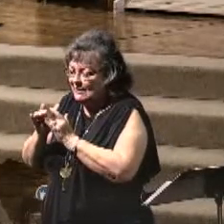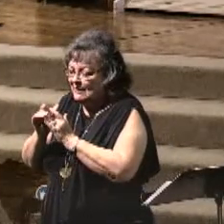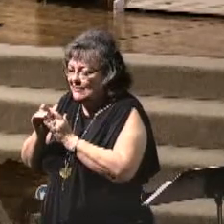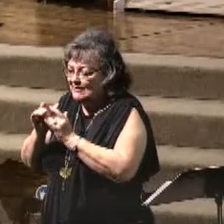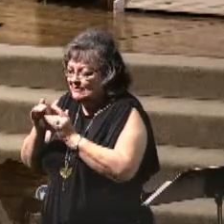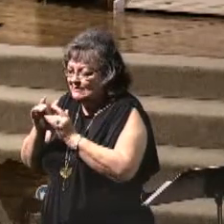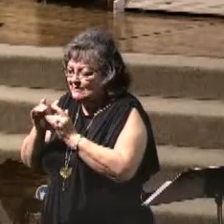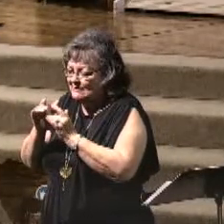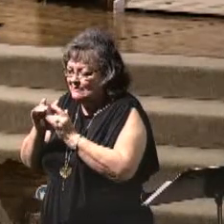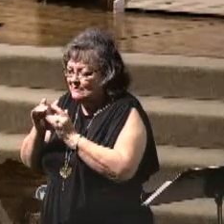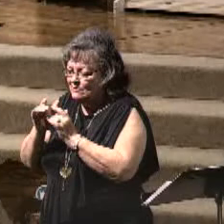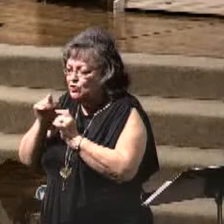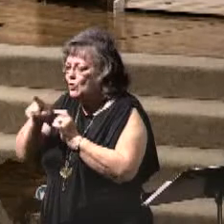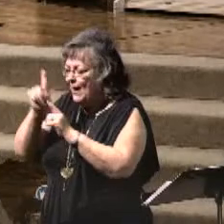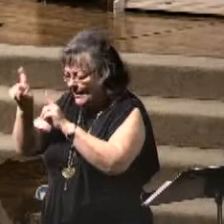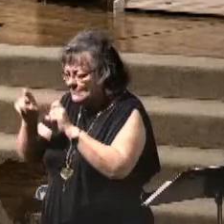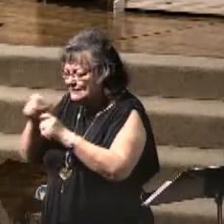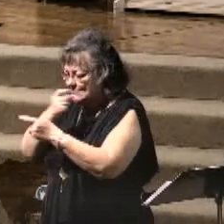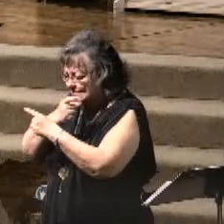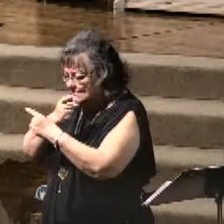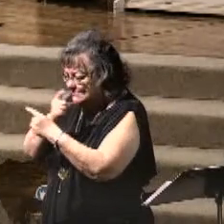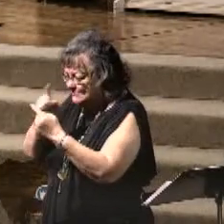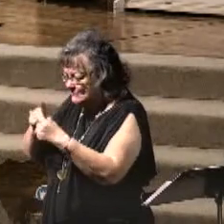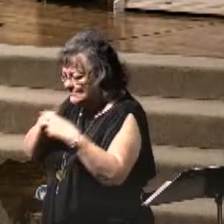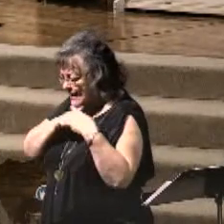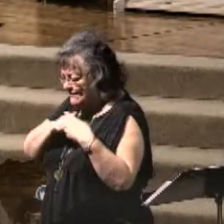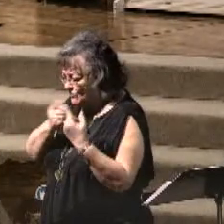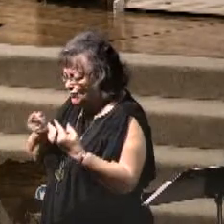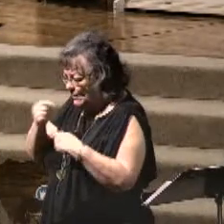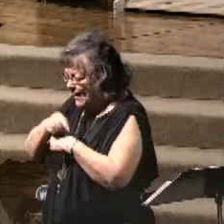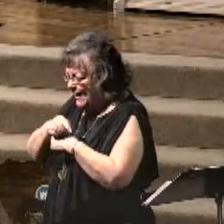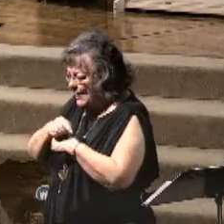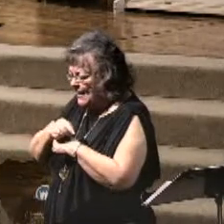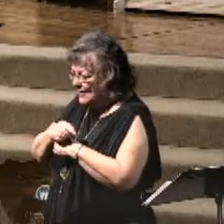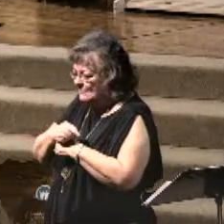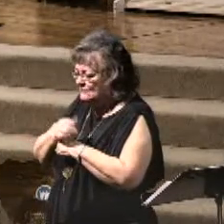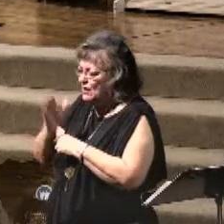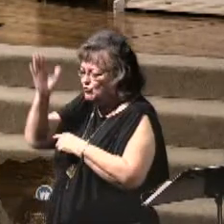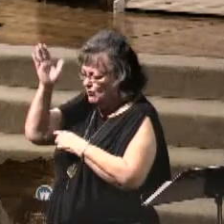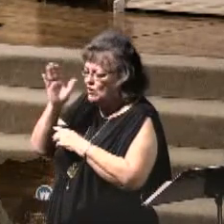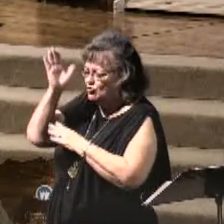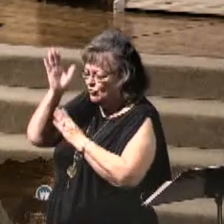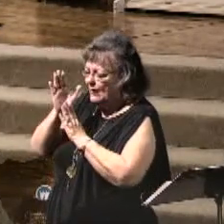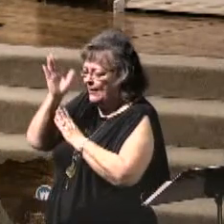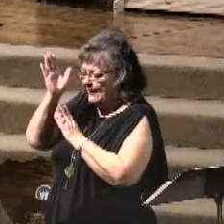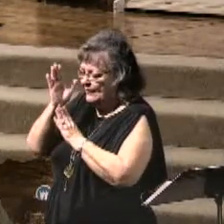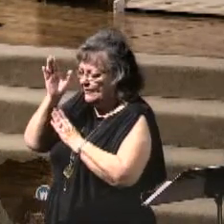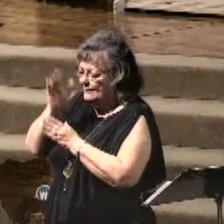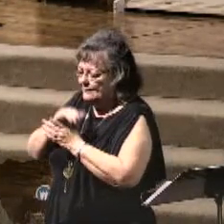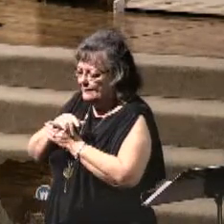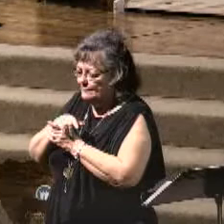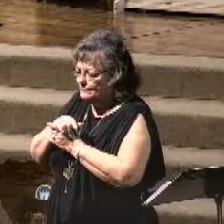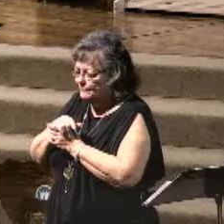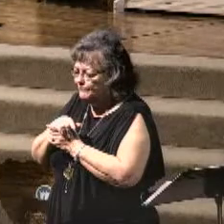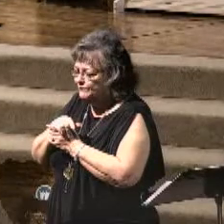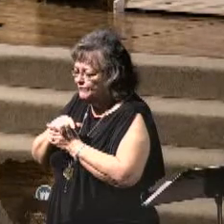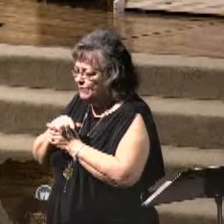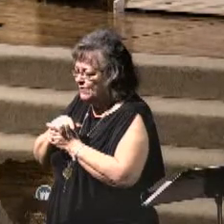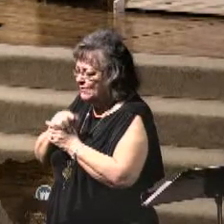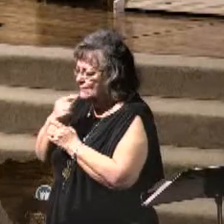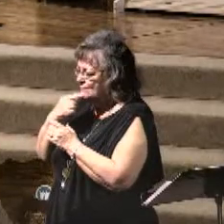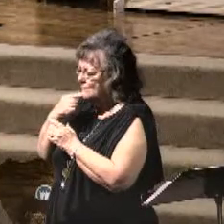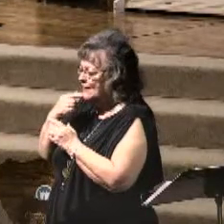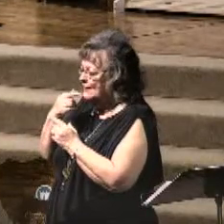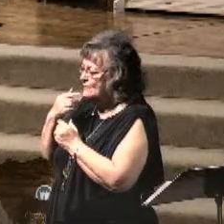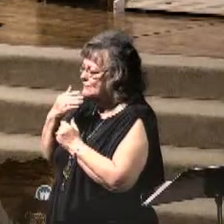give praise to His name right now? We're not going to embarrass you, but give you an opportunity to thank Him for the salvation that's coming to your heart